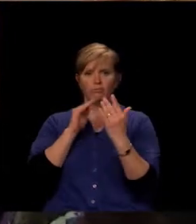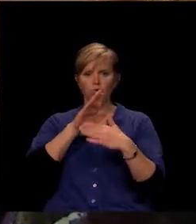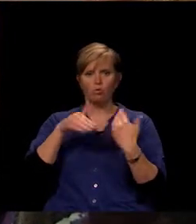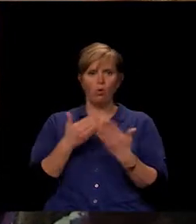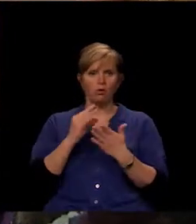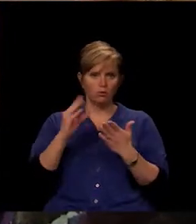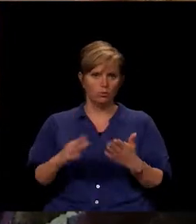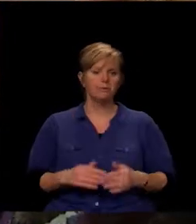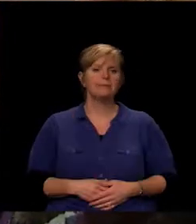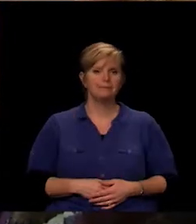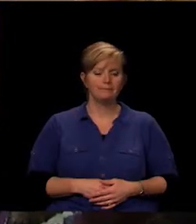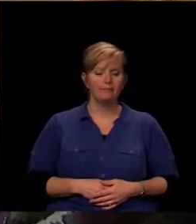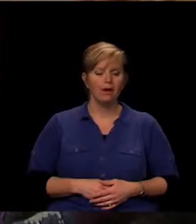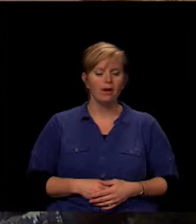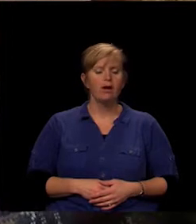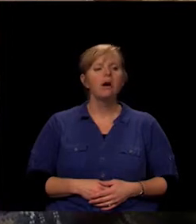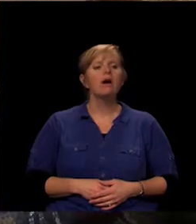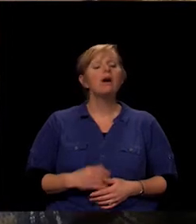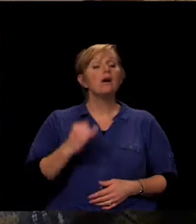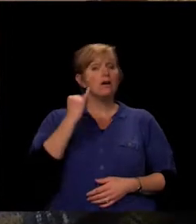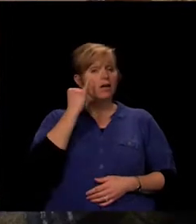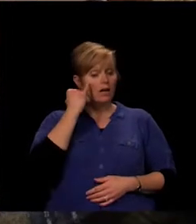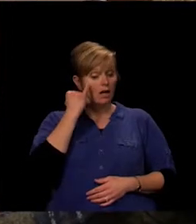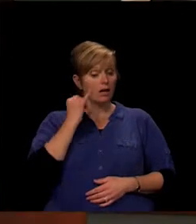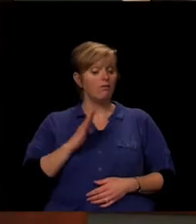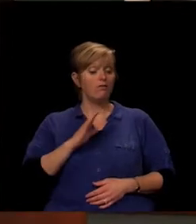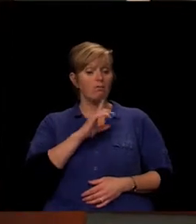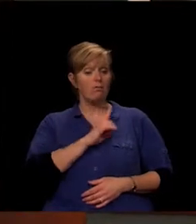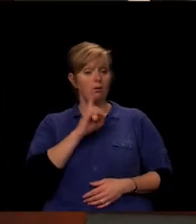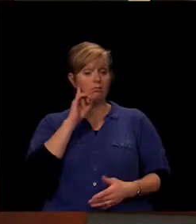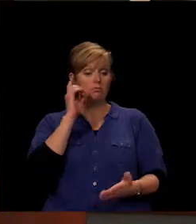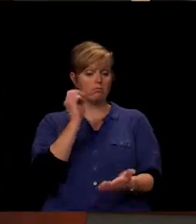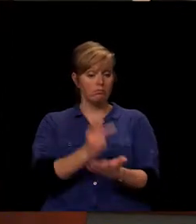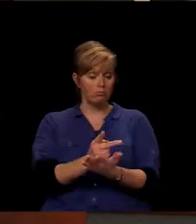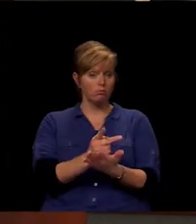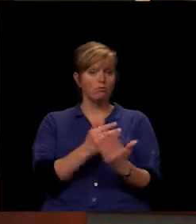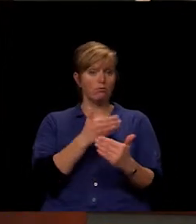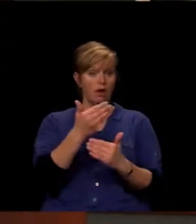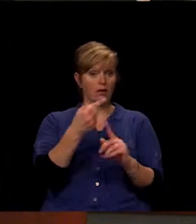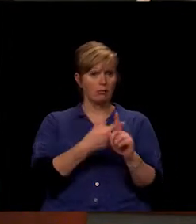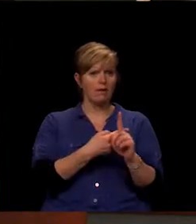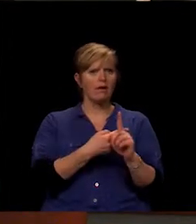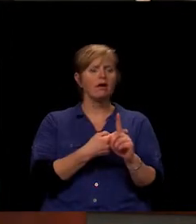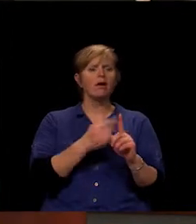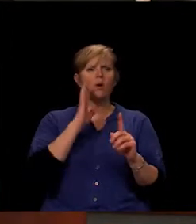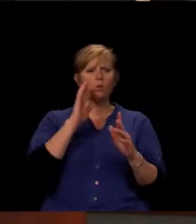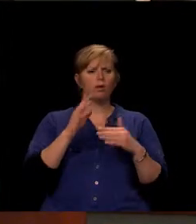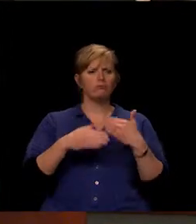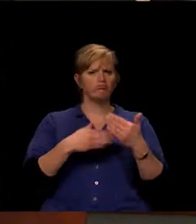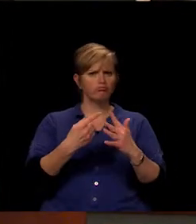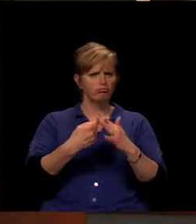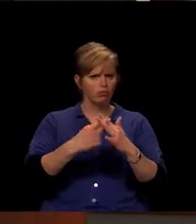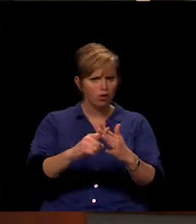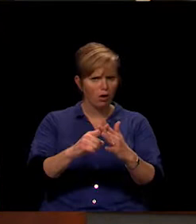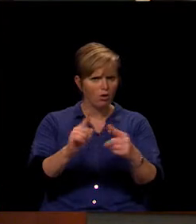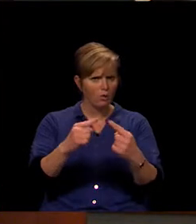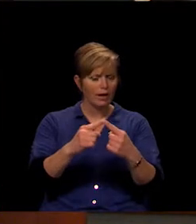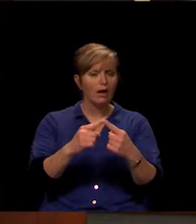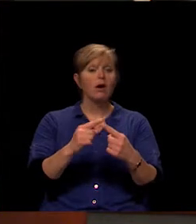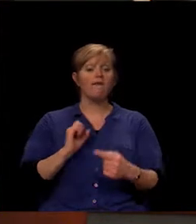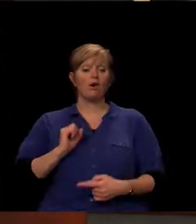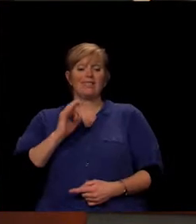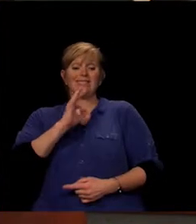And if this is approved, sorry, if this is approved next month, when is the rollout? For staff, it would be in May